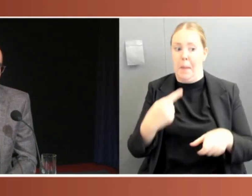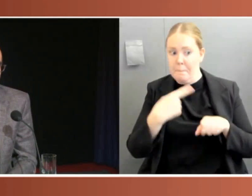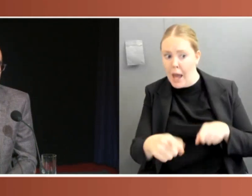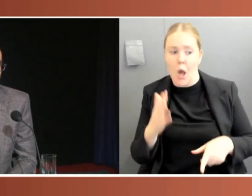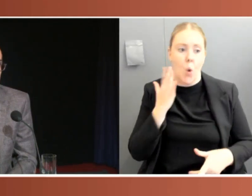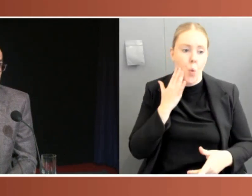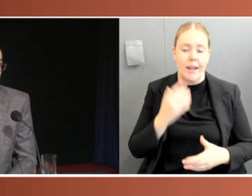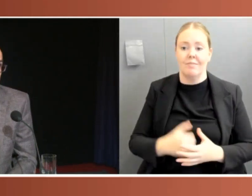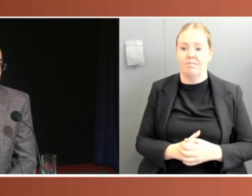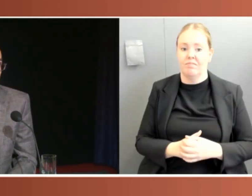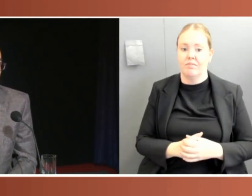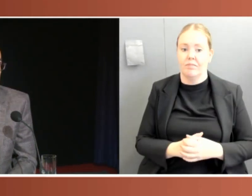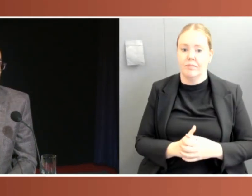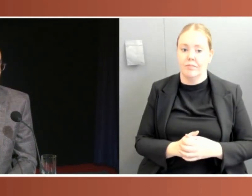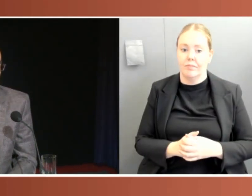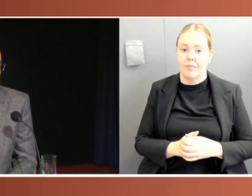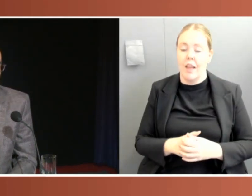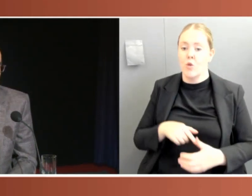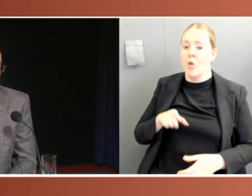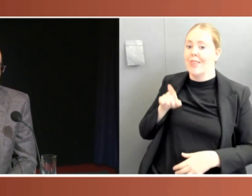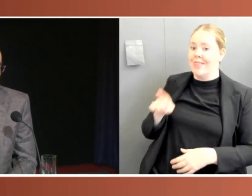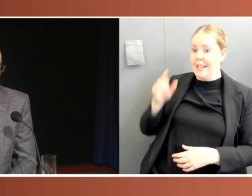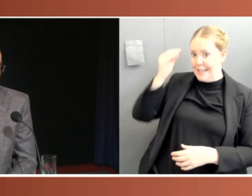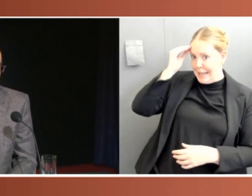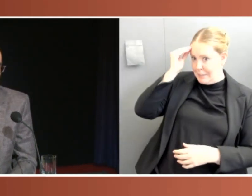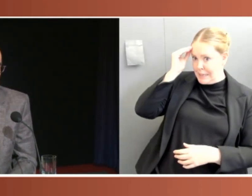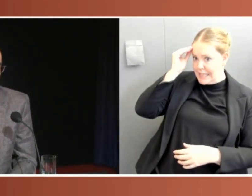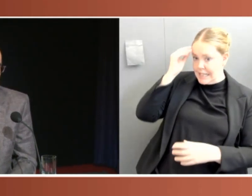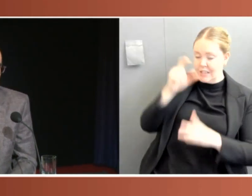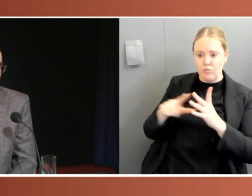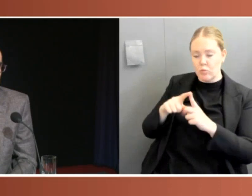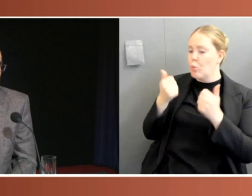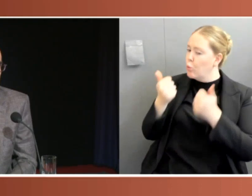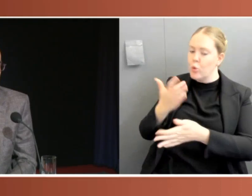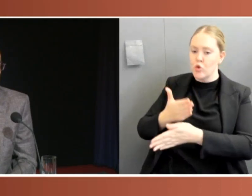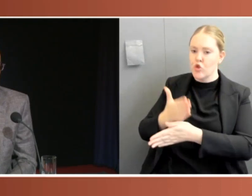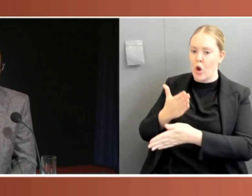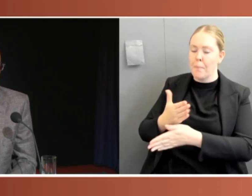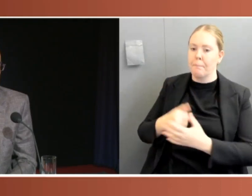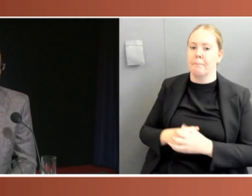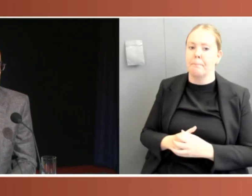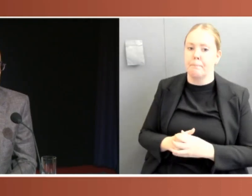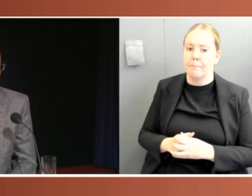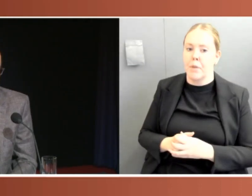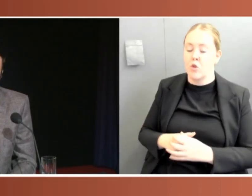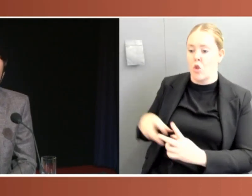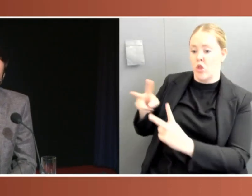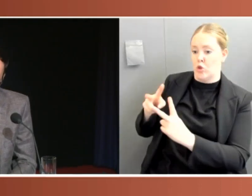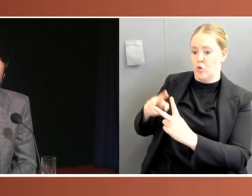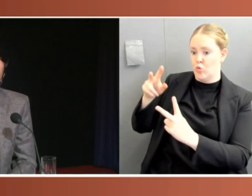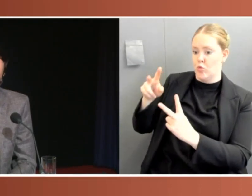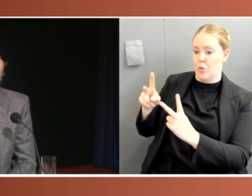that that Parliamentary Committee did a really good job. And I think the Human Rights Committee and the Delegated Security Committee were both two standouts in this area.